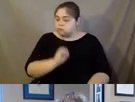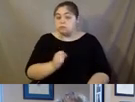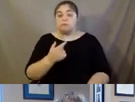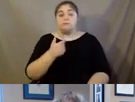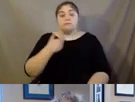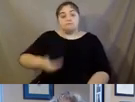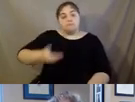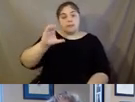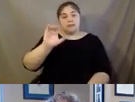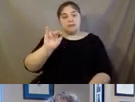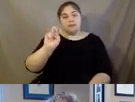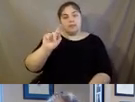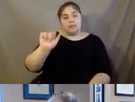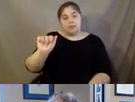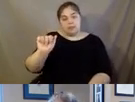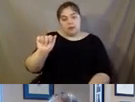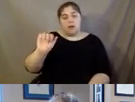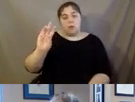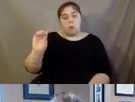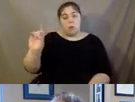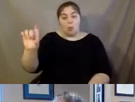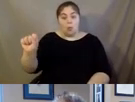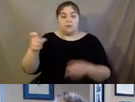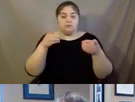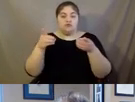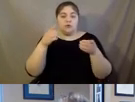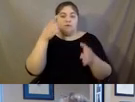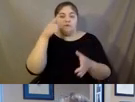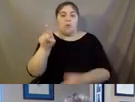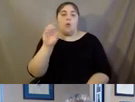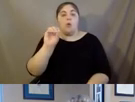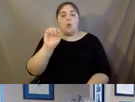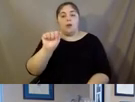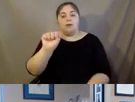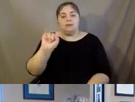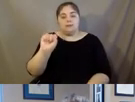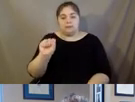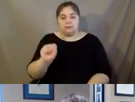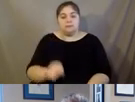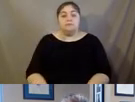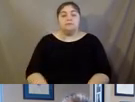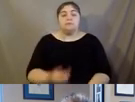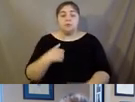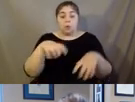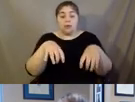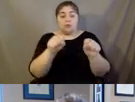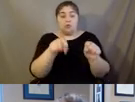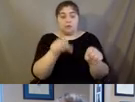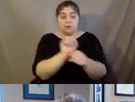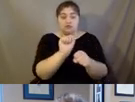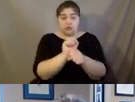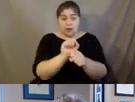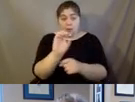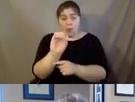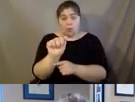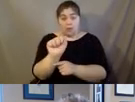OASIS. Um, and we can go ahead and click to the next slide. So I took over this position at OASIS about